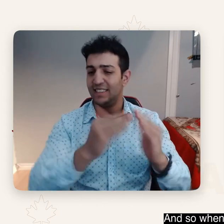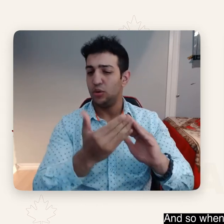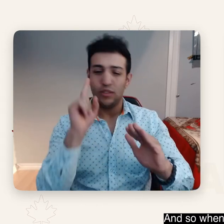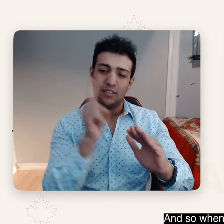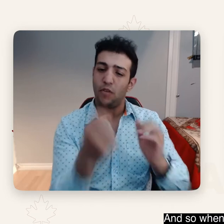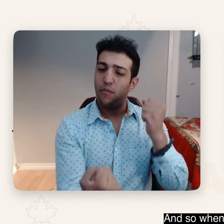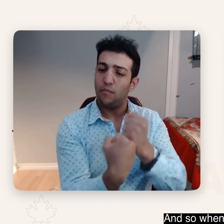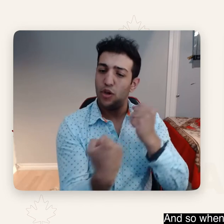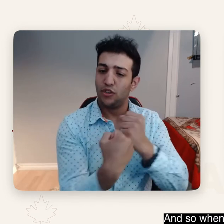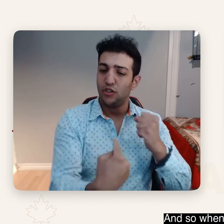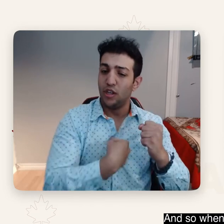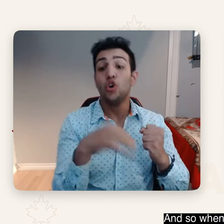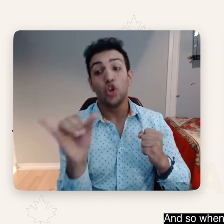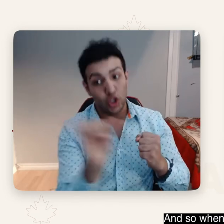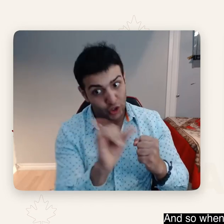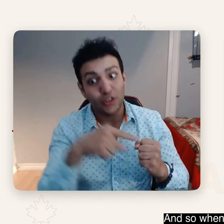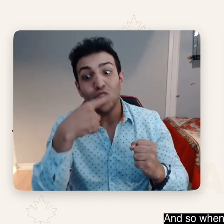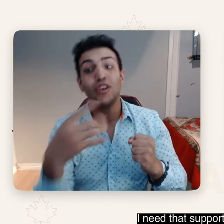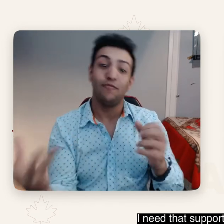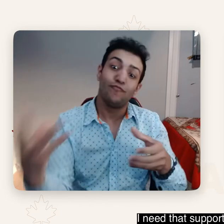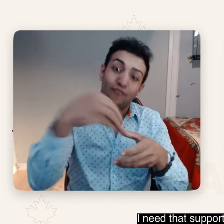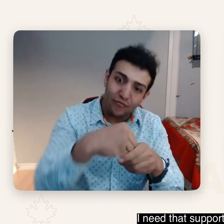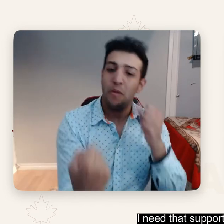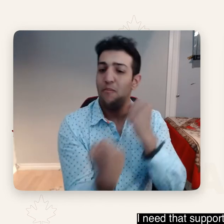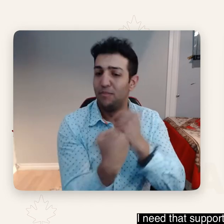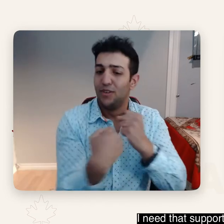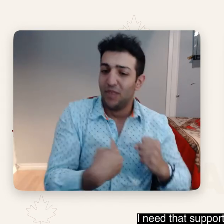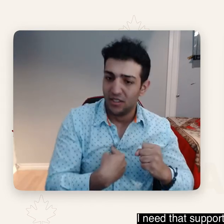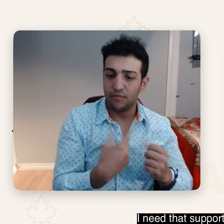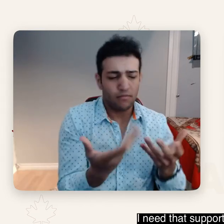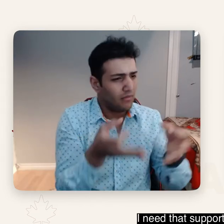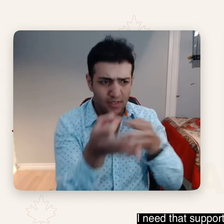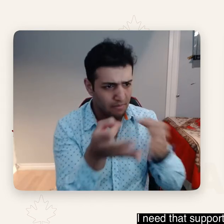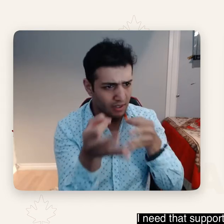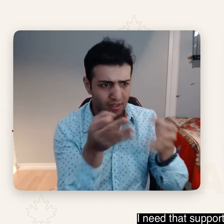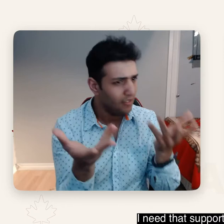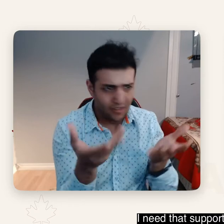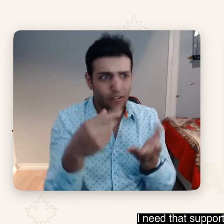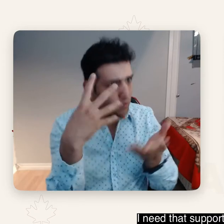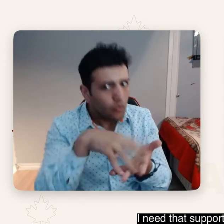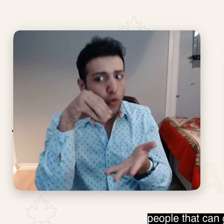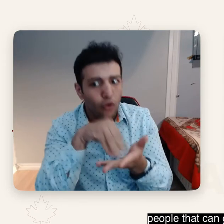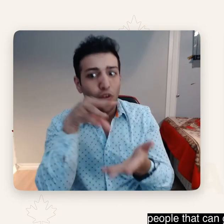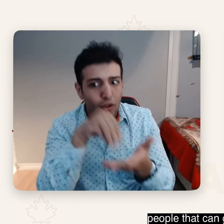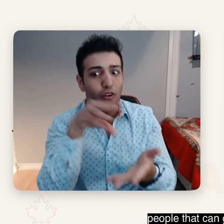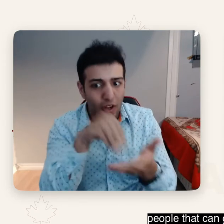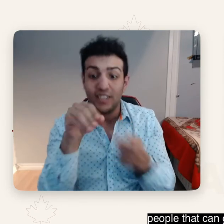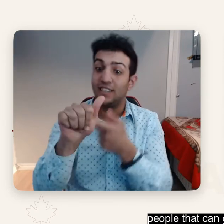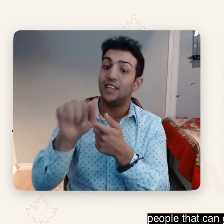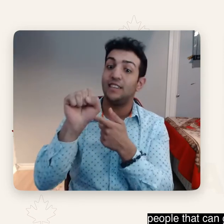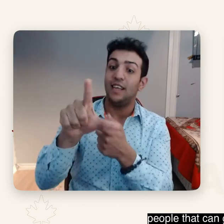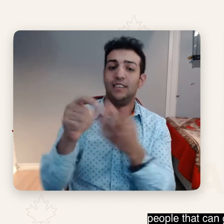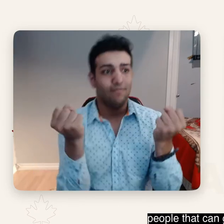when I have an English script, I need that support, uh, from people outside the deaf community, people that can go